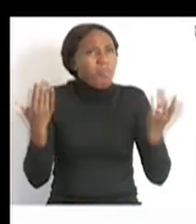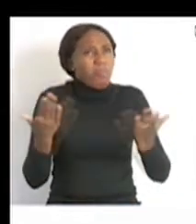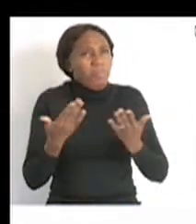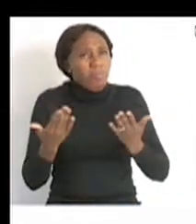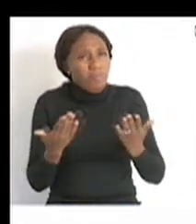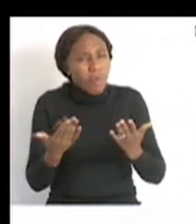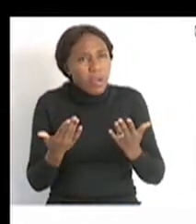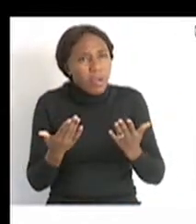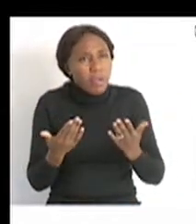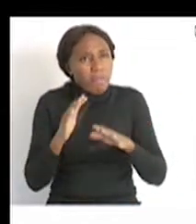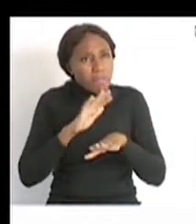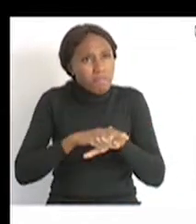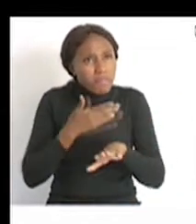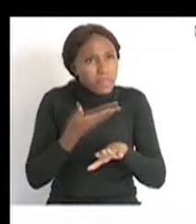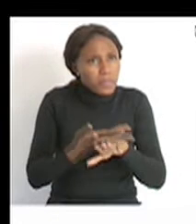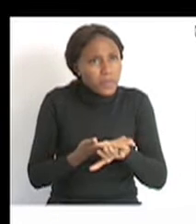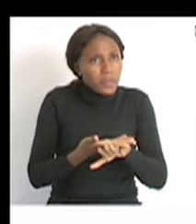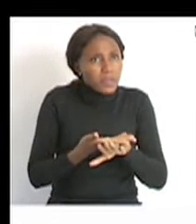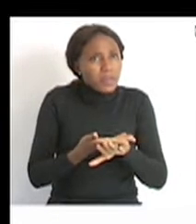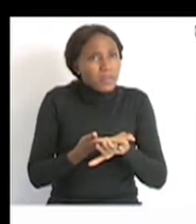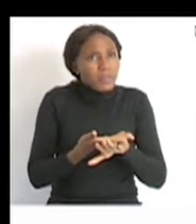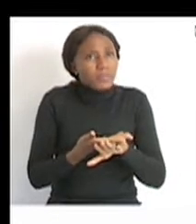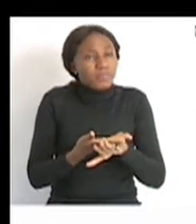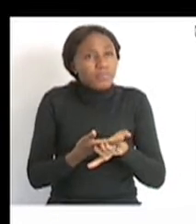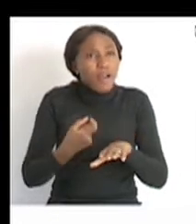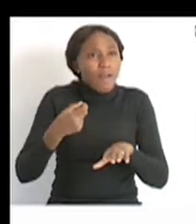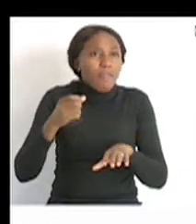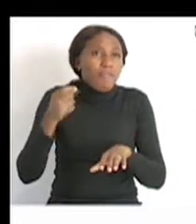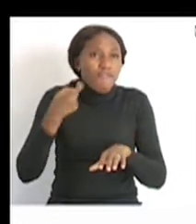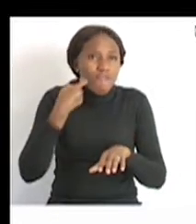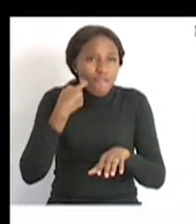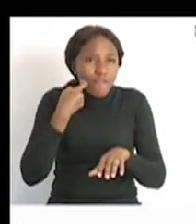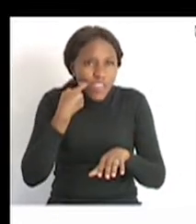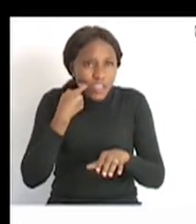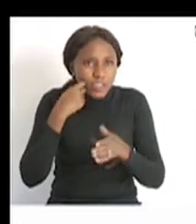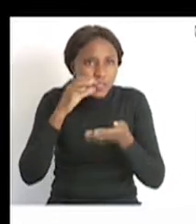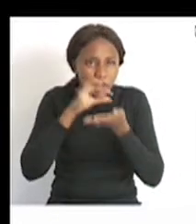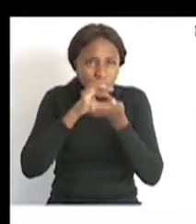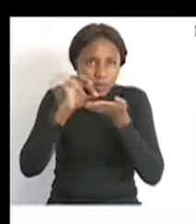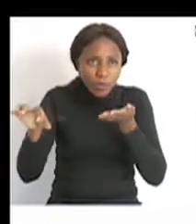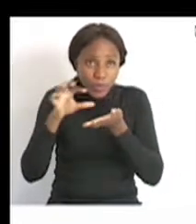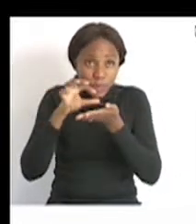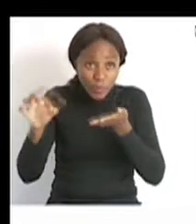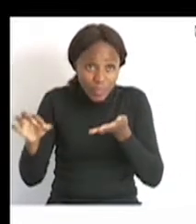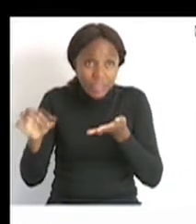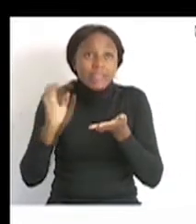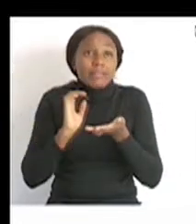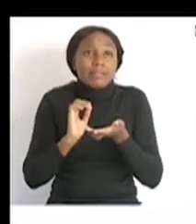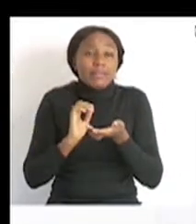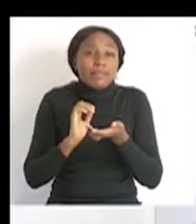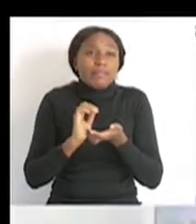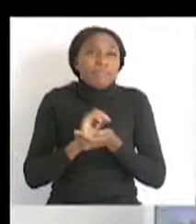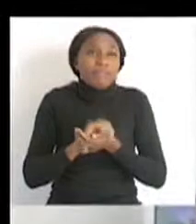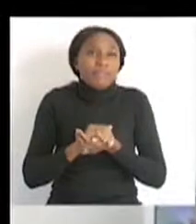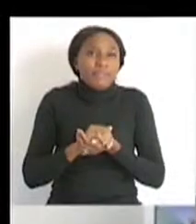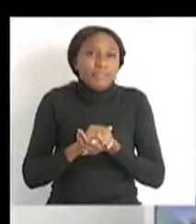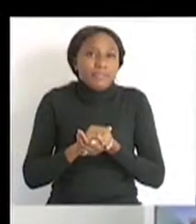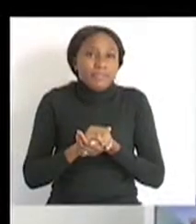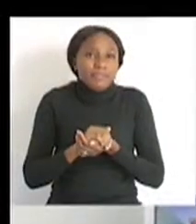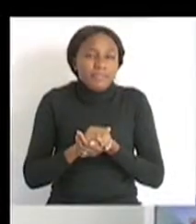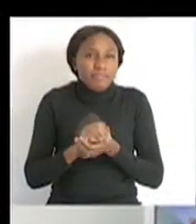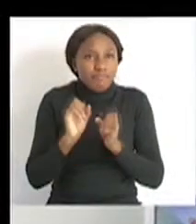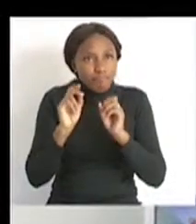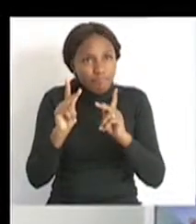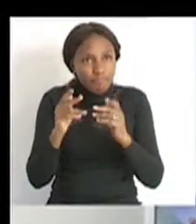types such as avocados, salmon, sunflower seeds, and flax seeds. Okay, grade